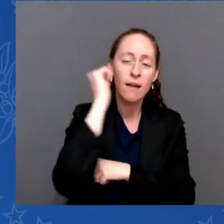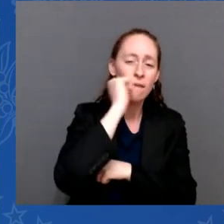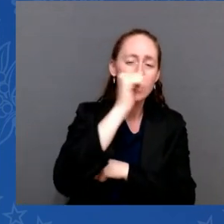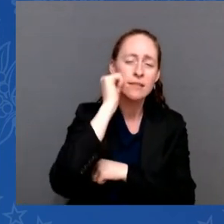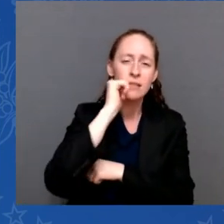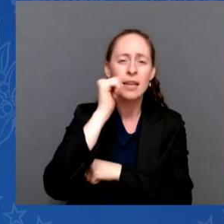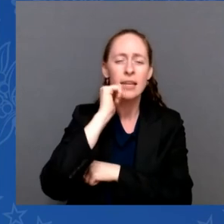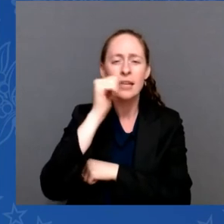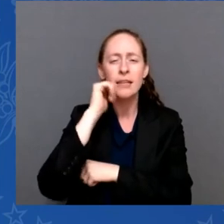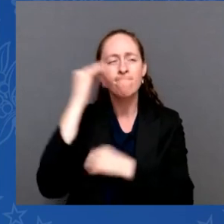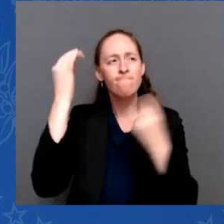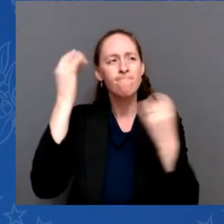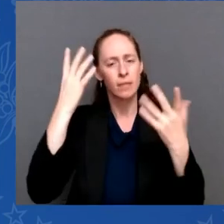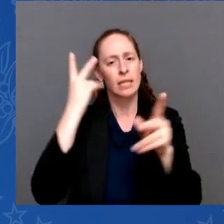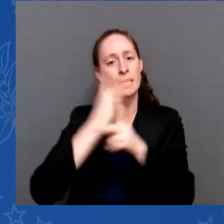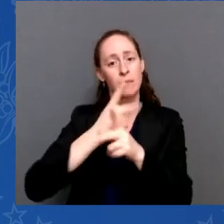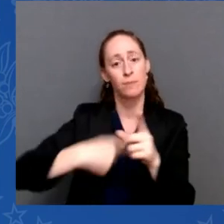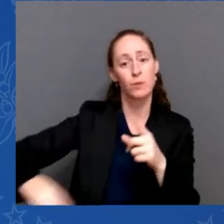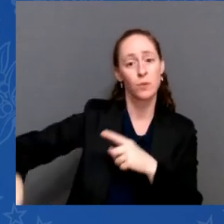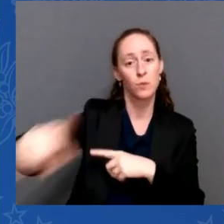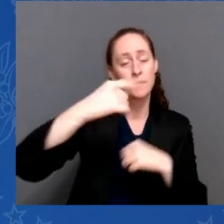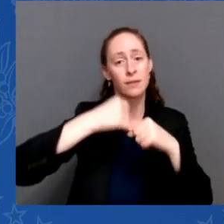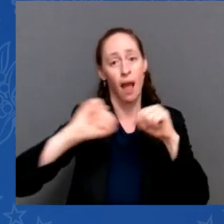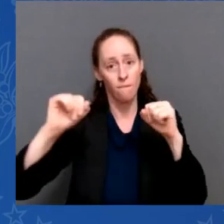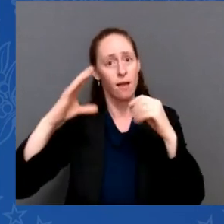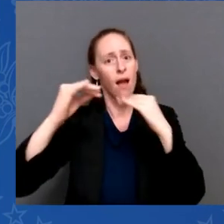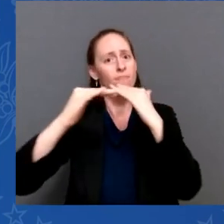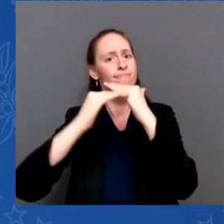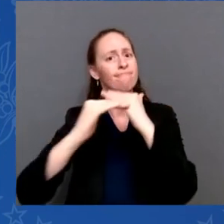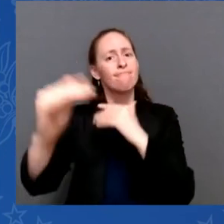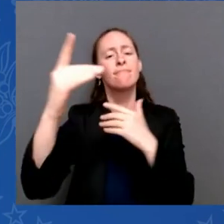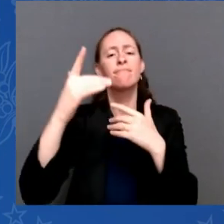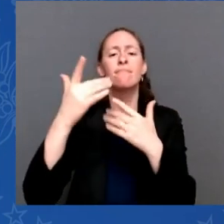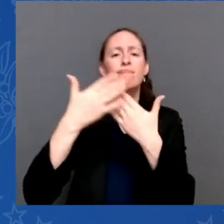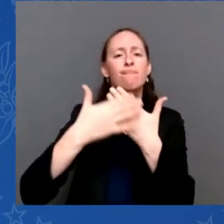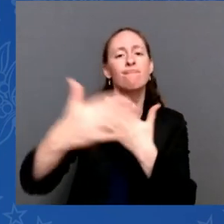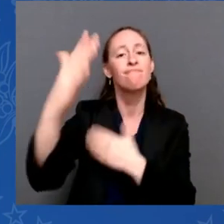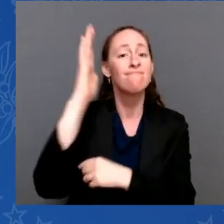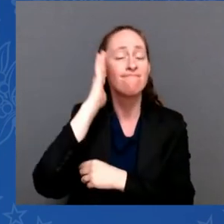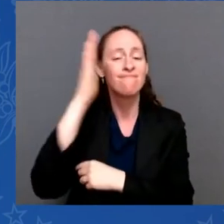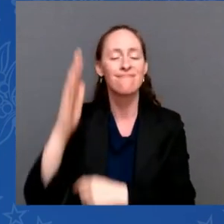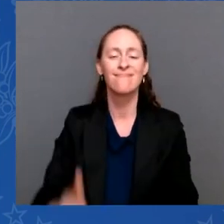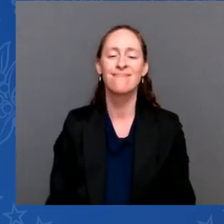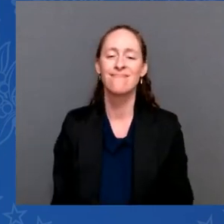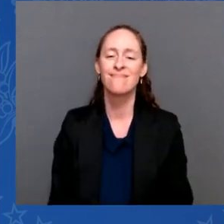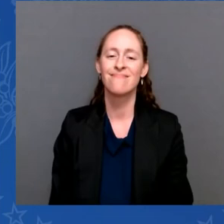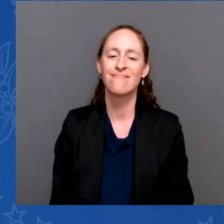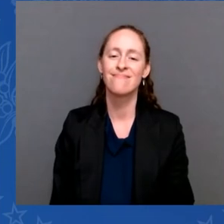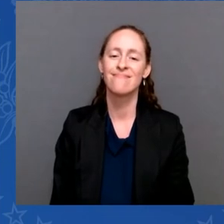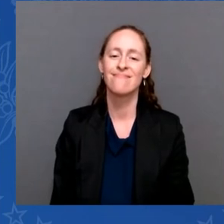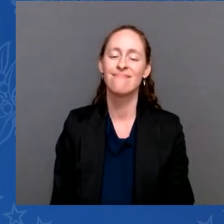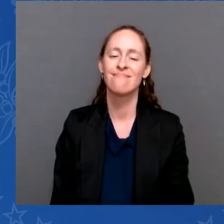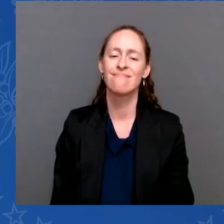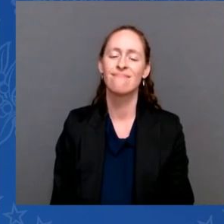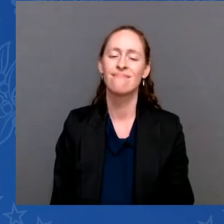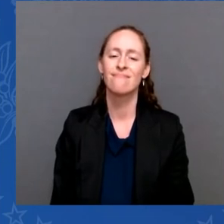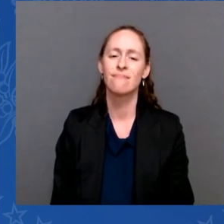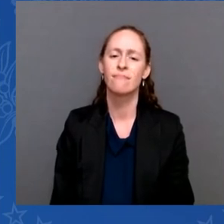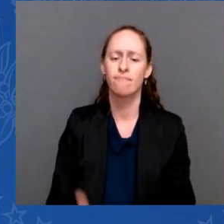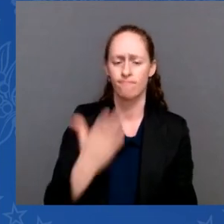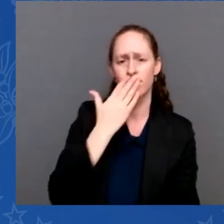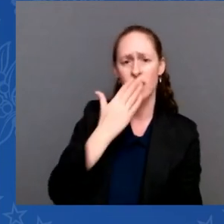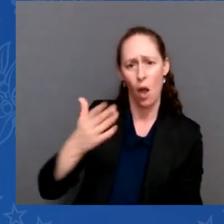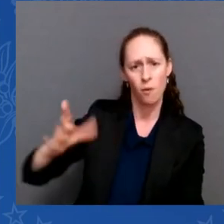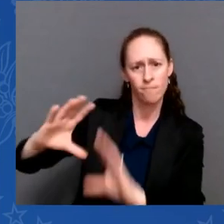tragedies. It is thanks to their extraordinary persistence and skill that this operation was a success.